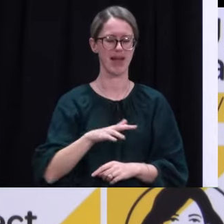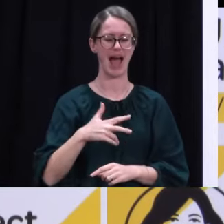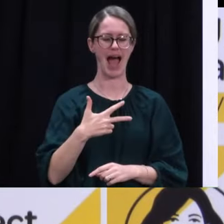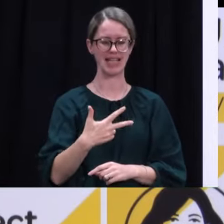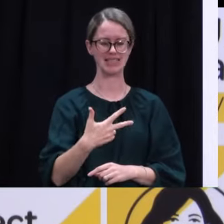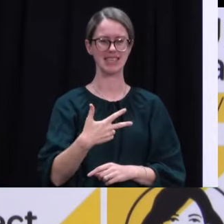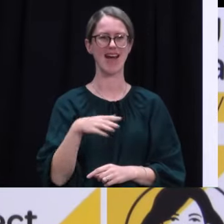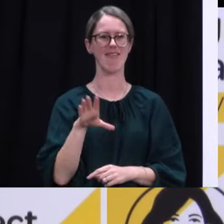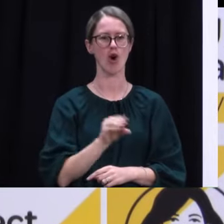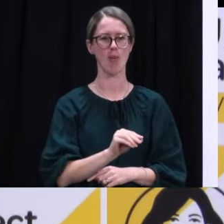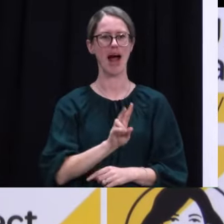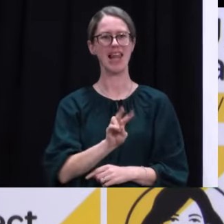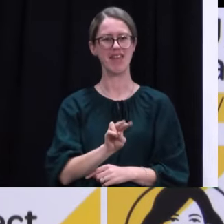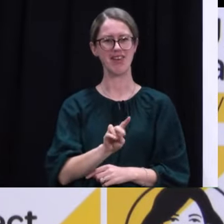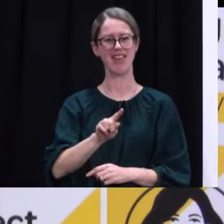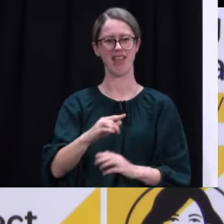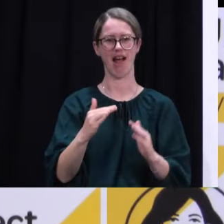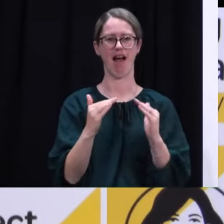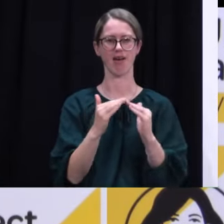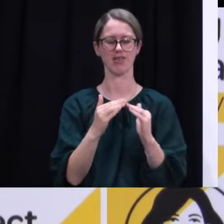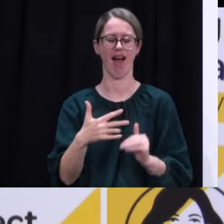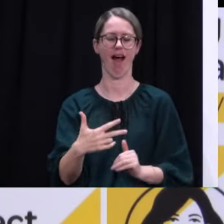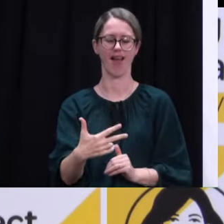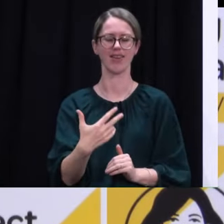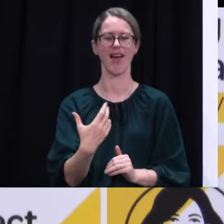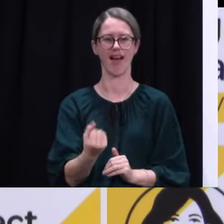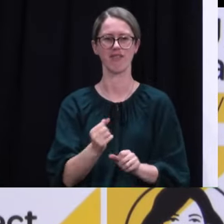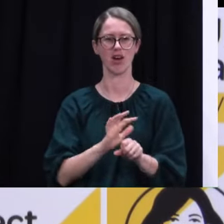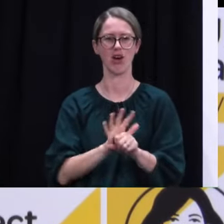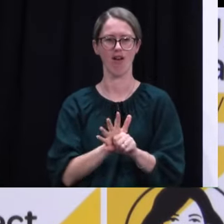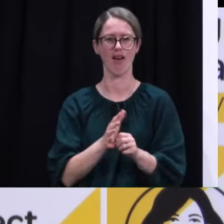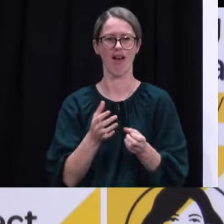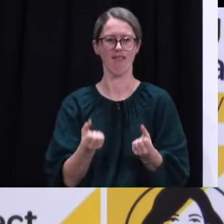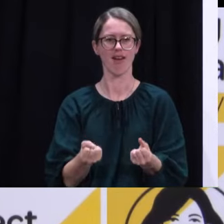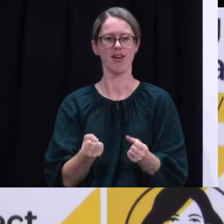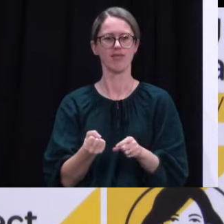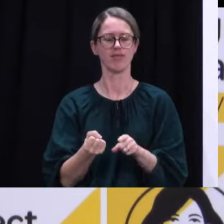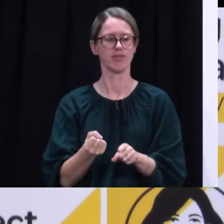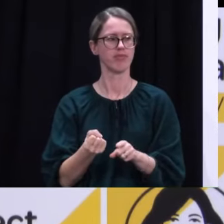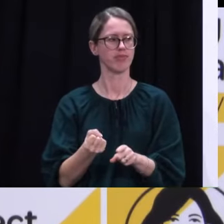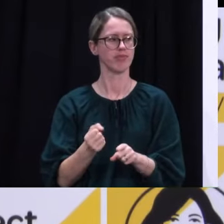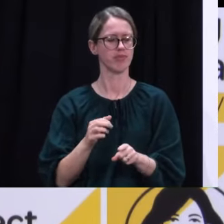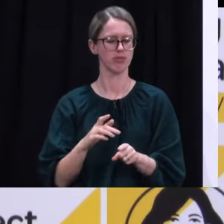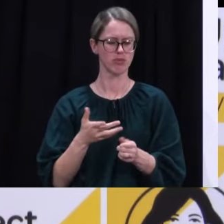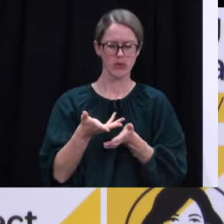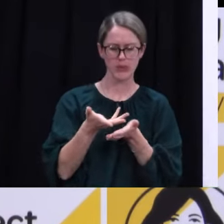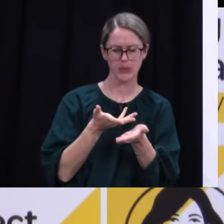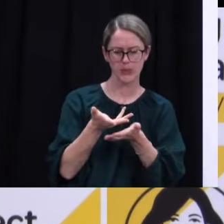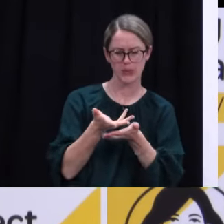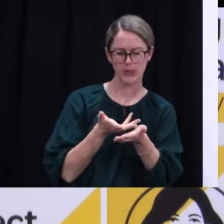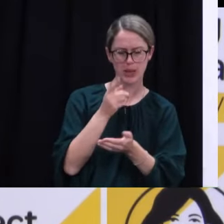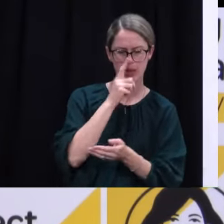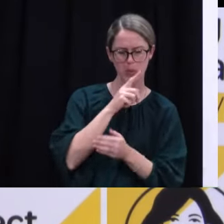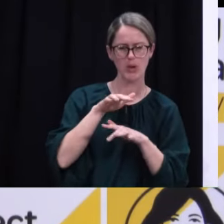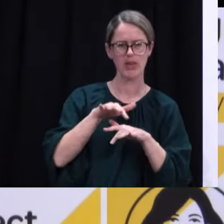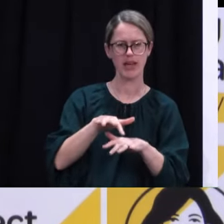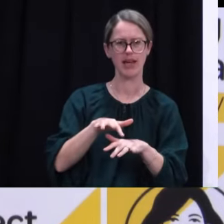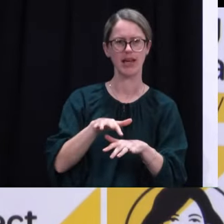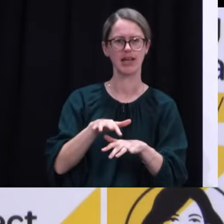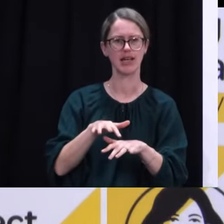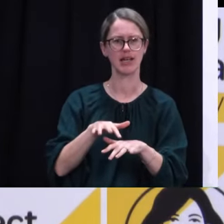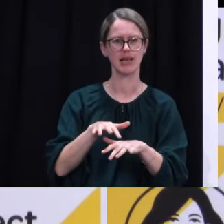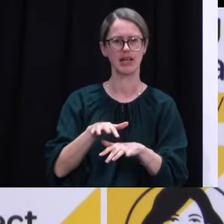the 11 people in that household have tested positive. And through conversations with all the people in that household,